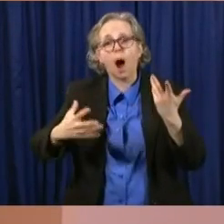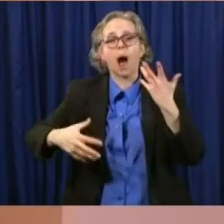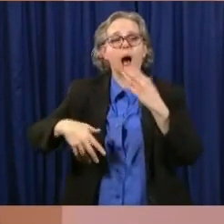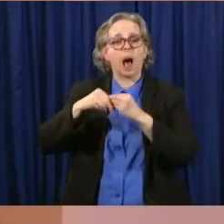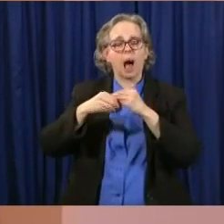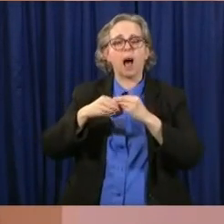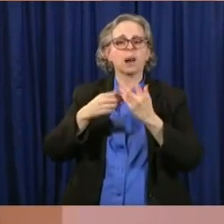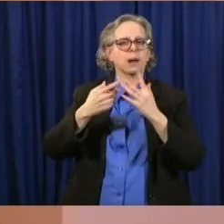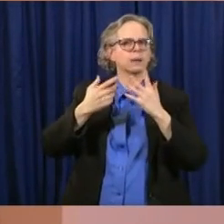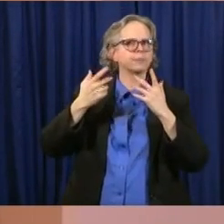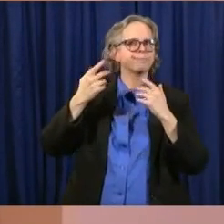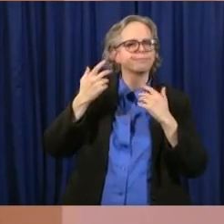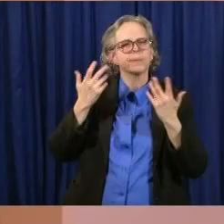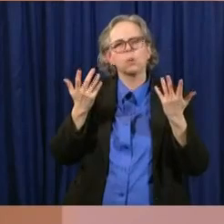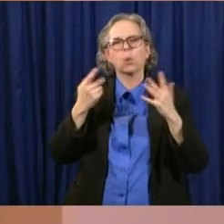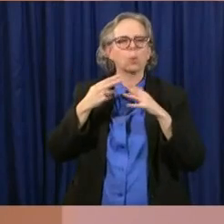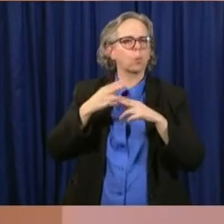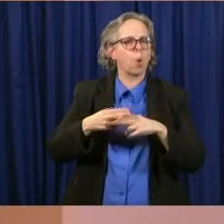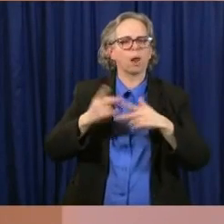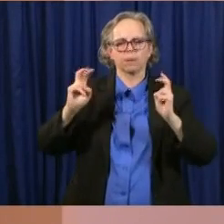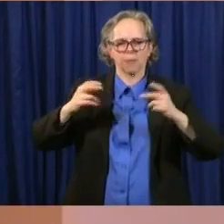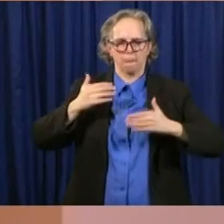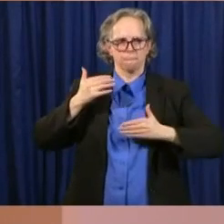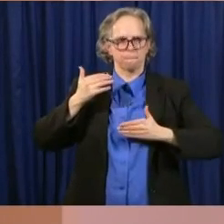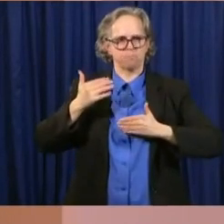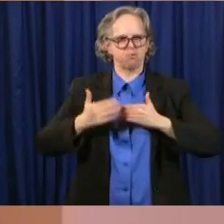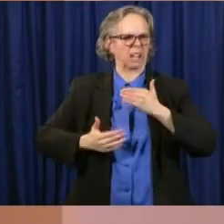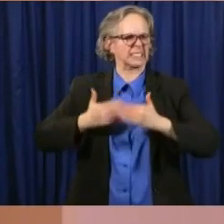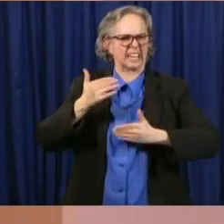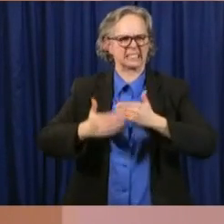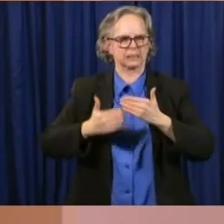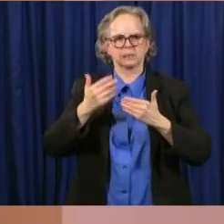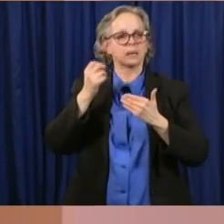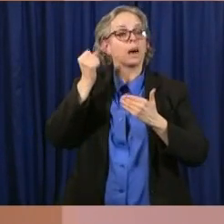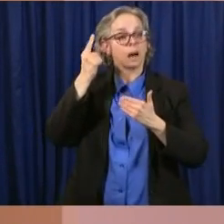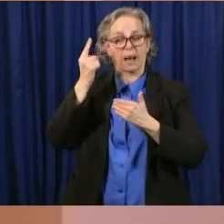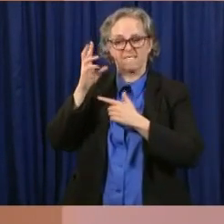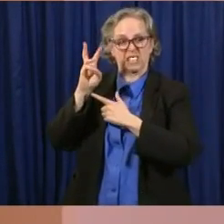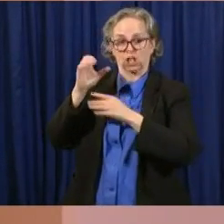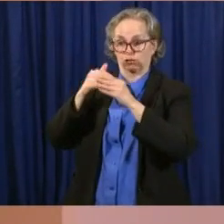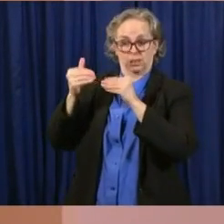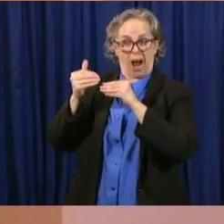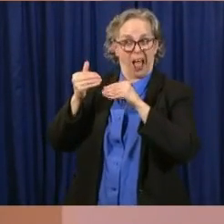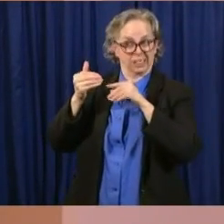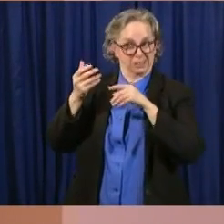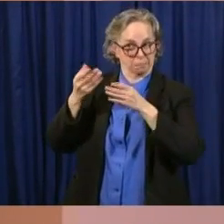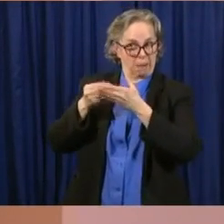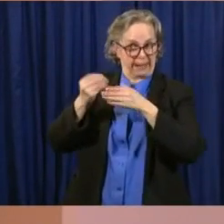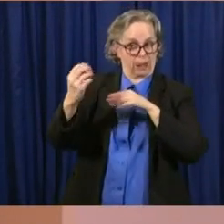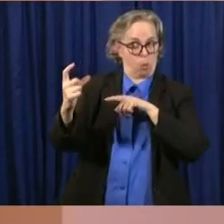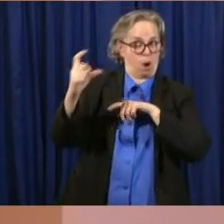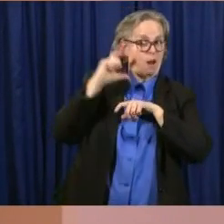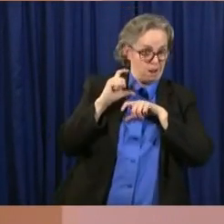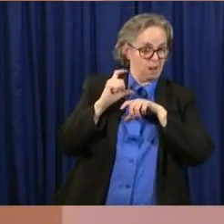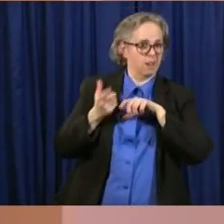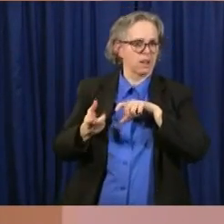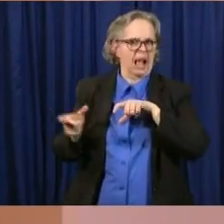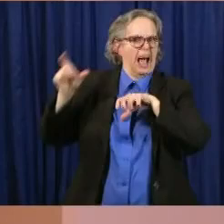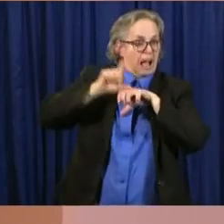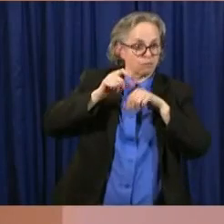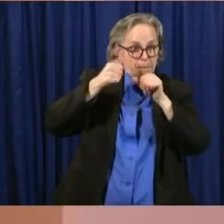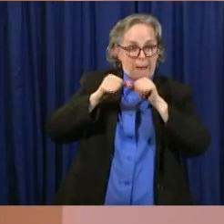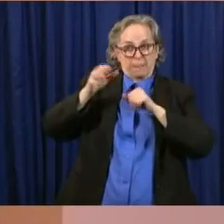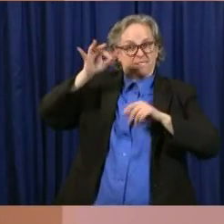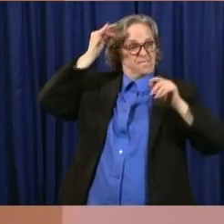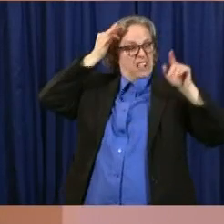they will begin processing the additional $600 a week payments authorized under the federal CARES Act. They will launch